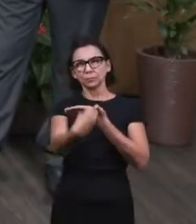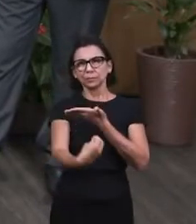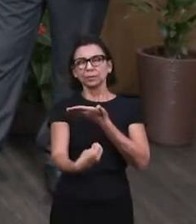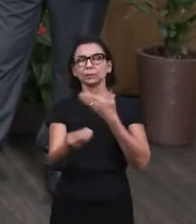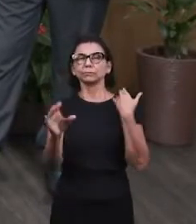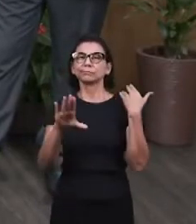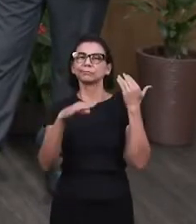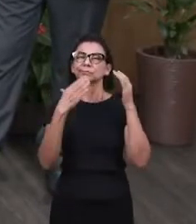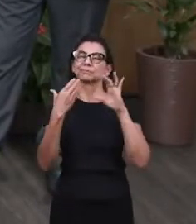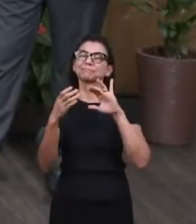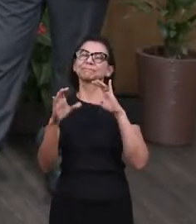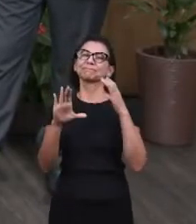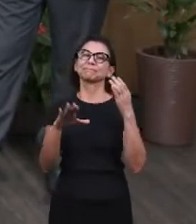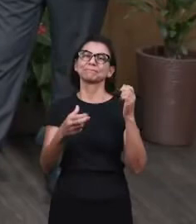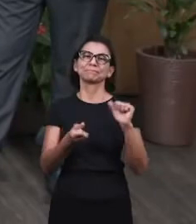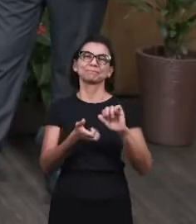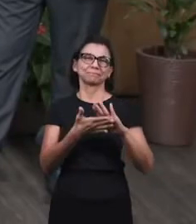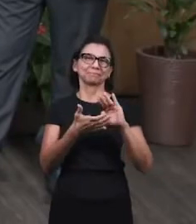in the song Singalong,